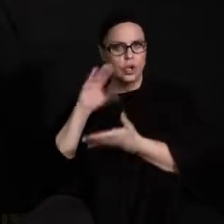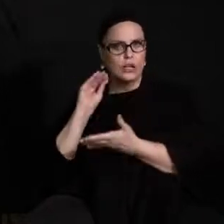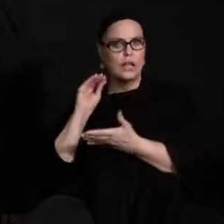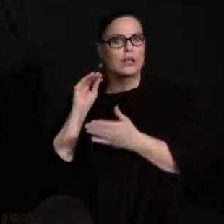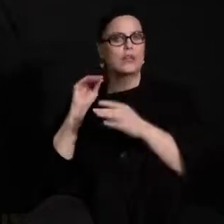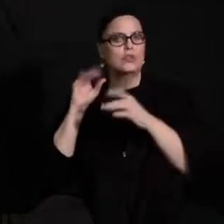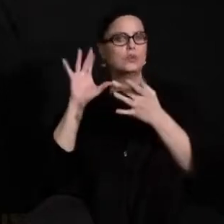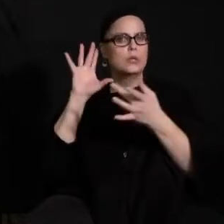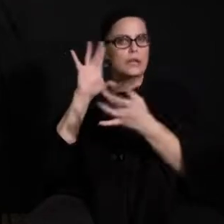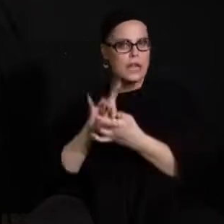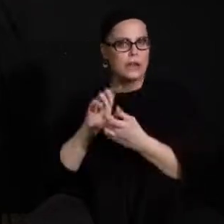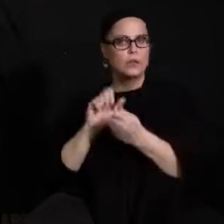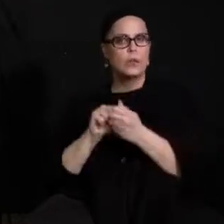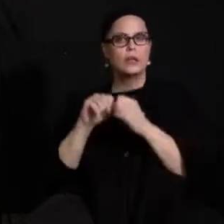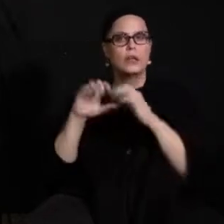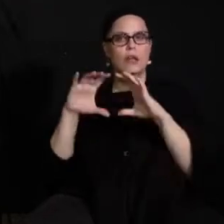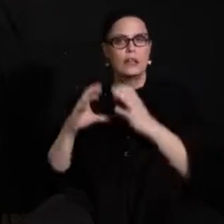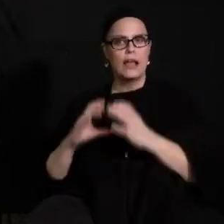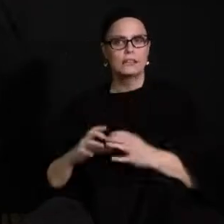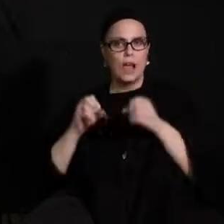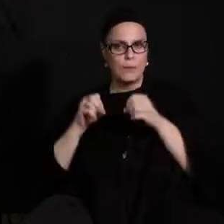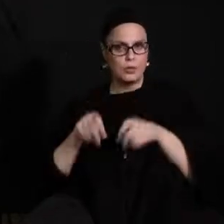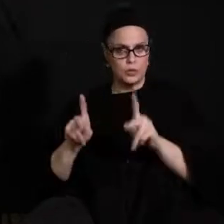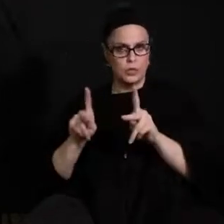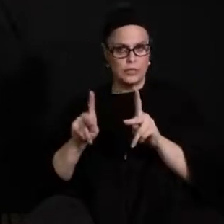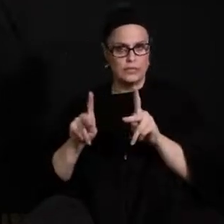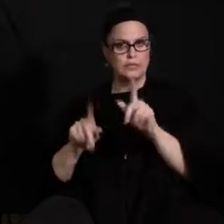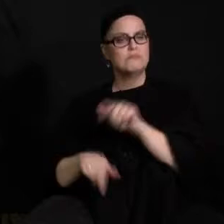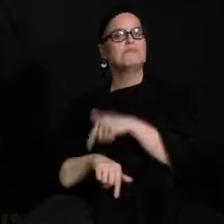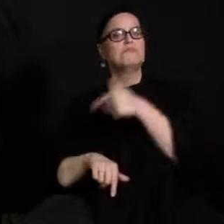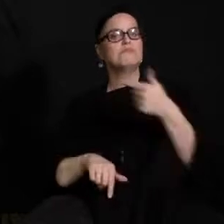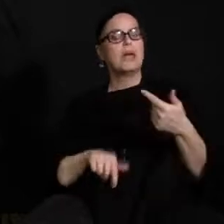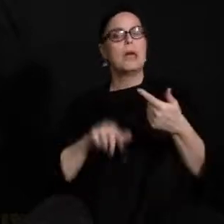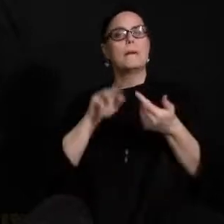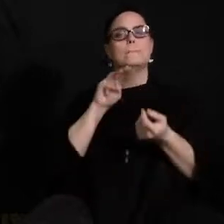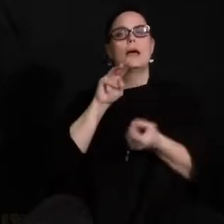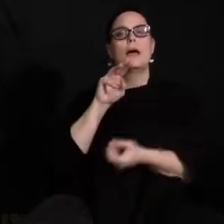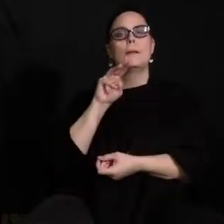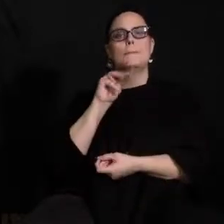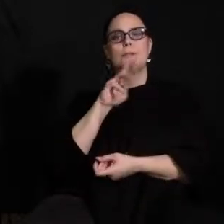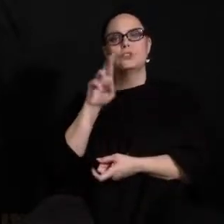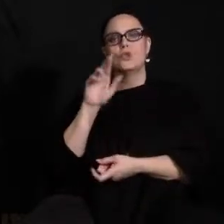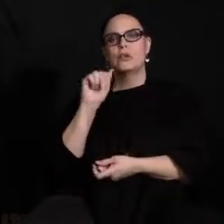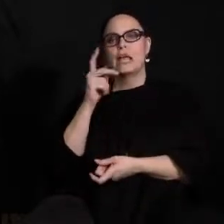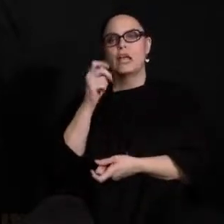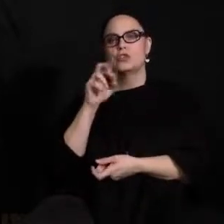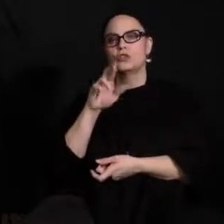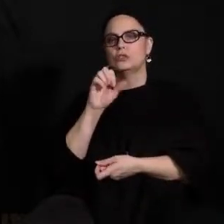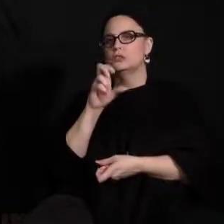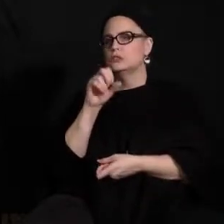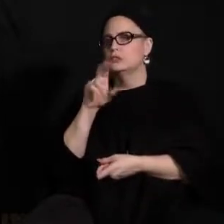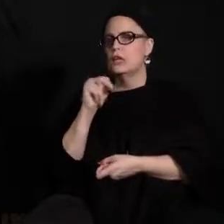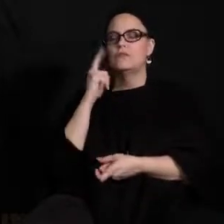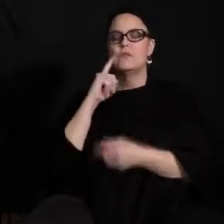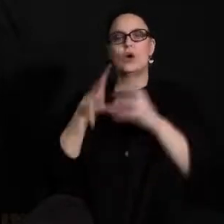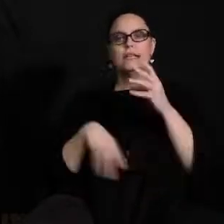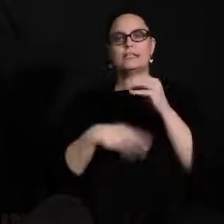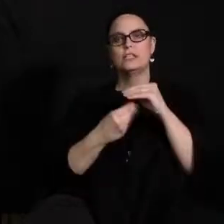or have opportunities. And then also I'm going to turn it over to Mr. Anderson to provide additional information as well.